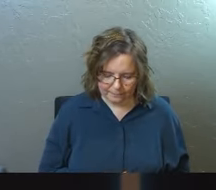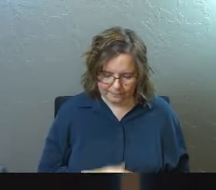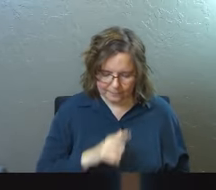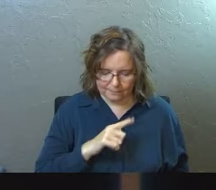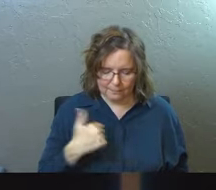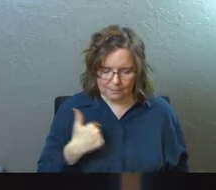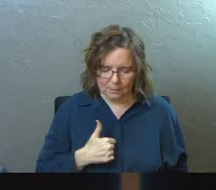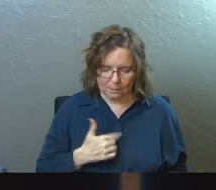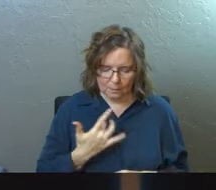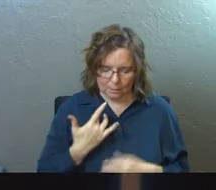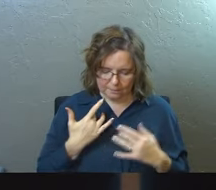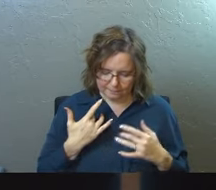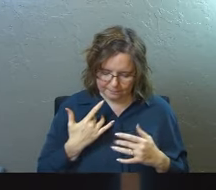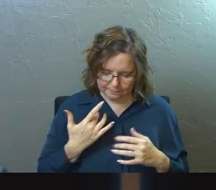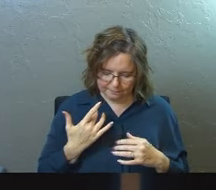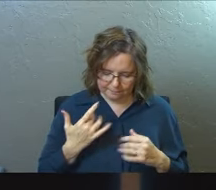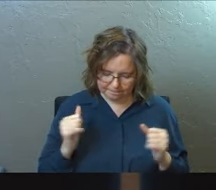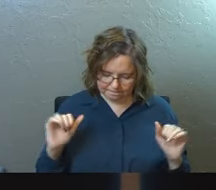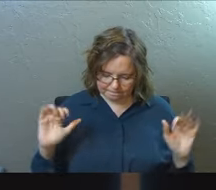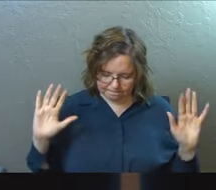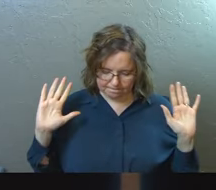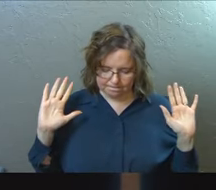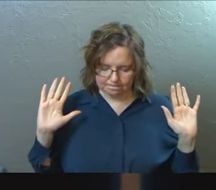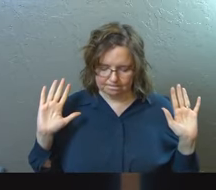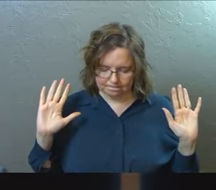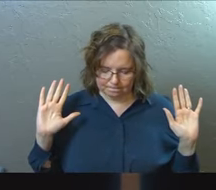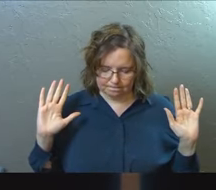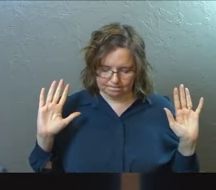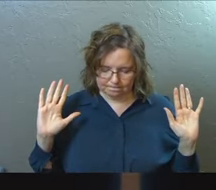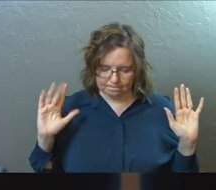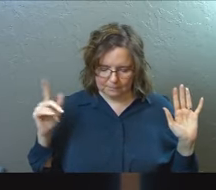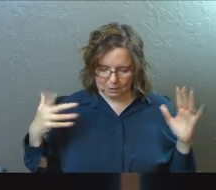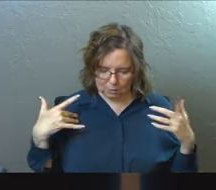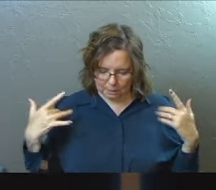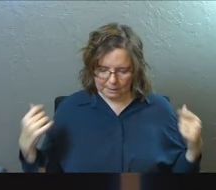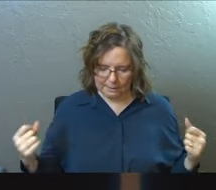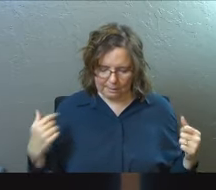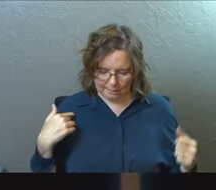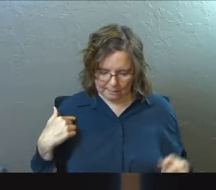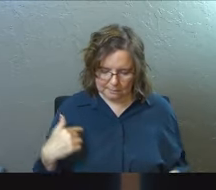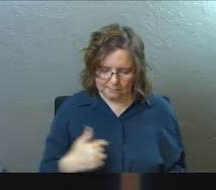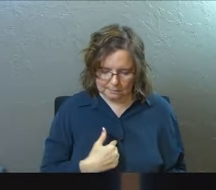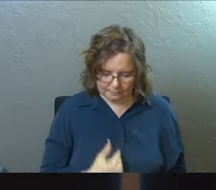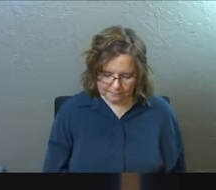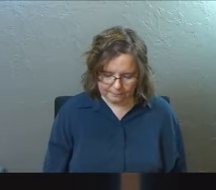Lord that we would empty ourselves God that you would heal us